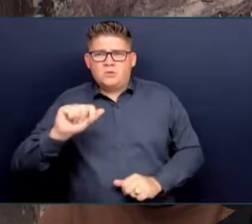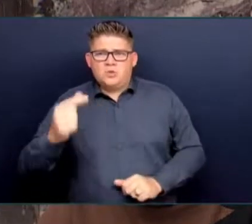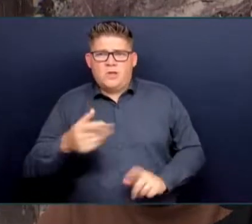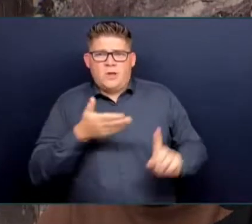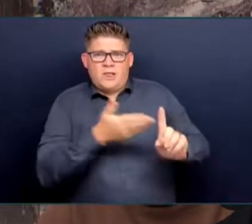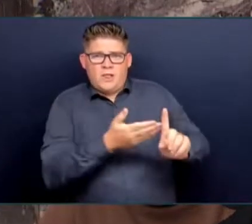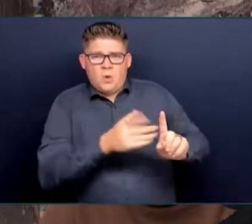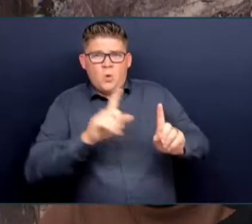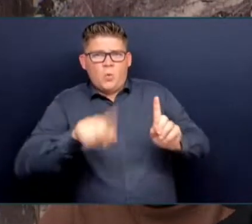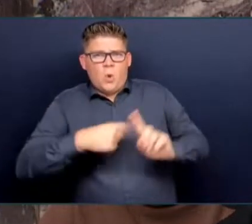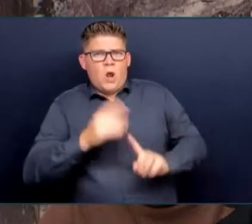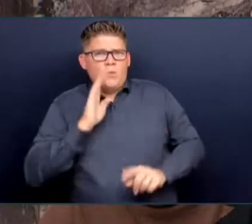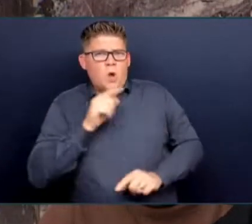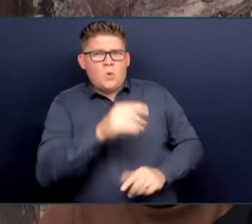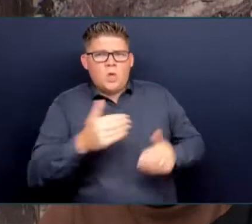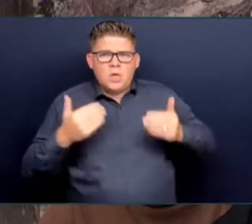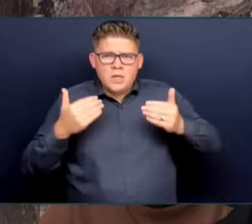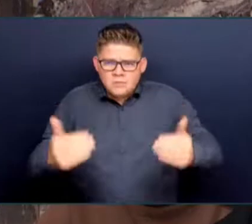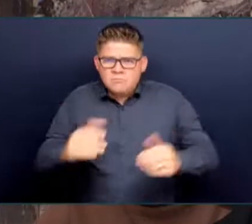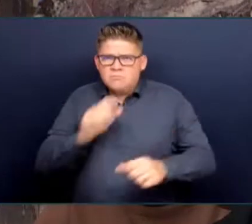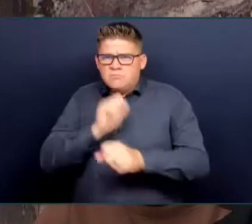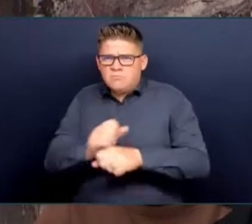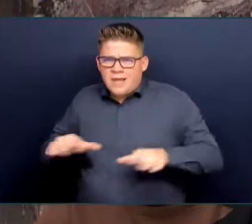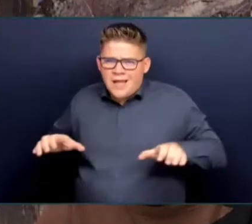can begin to feel safe again?